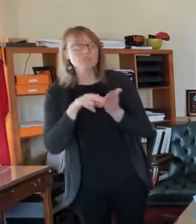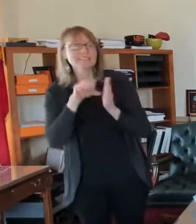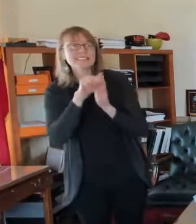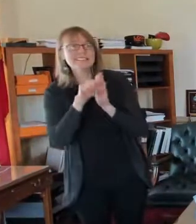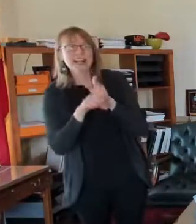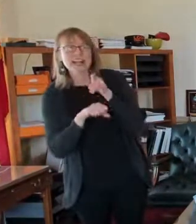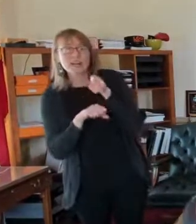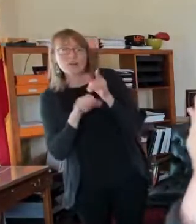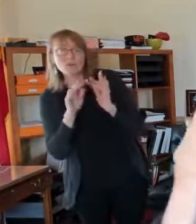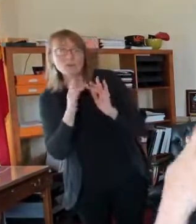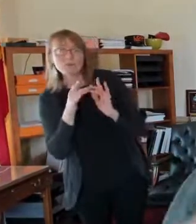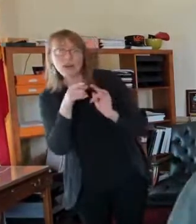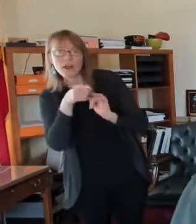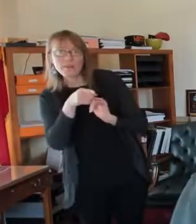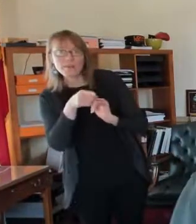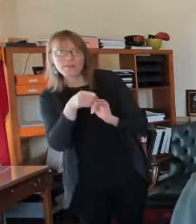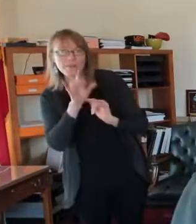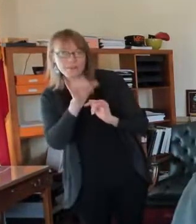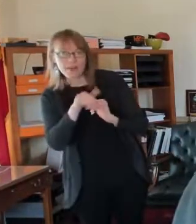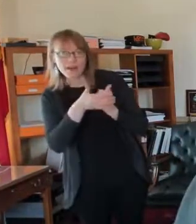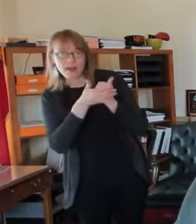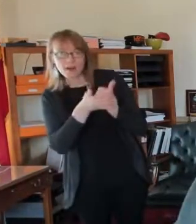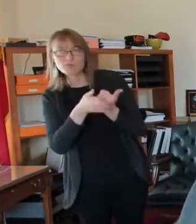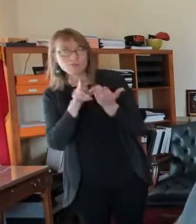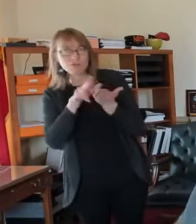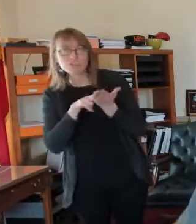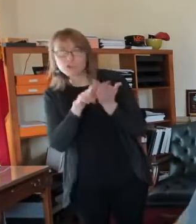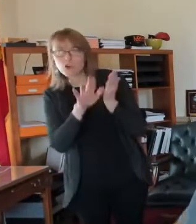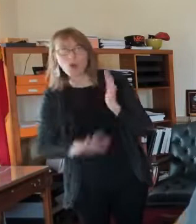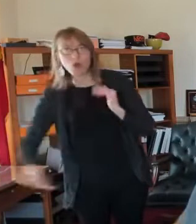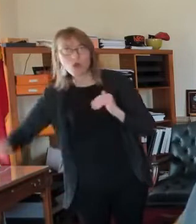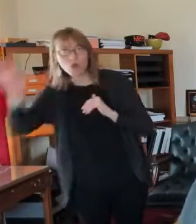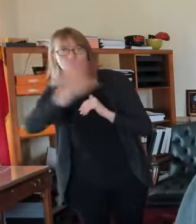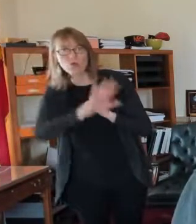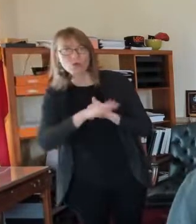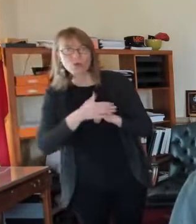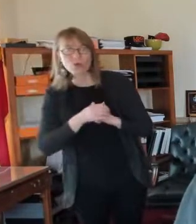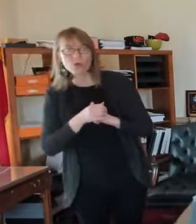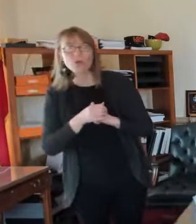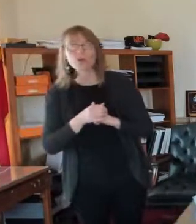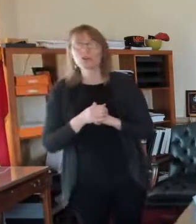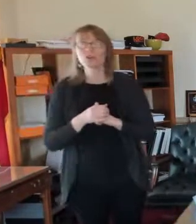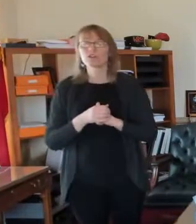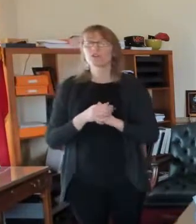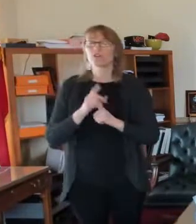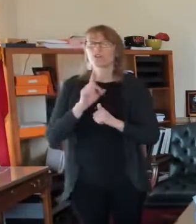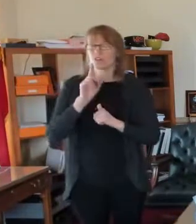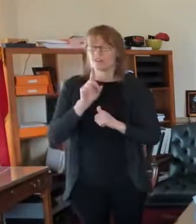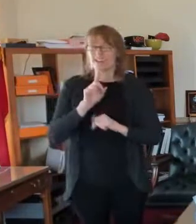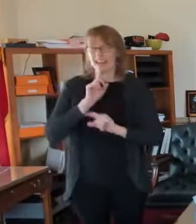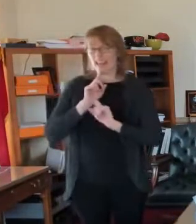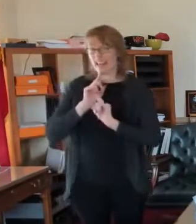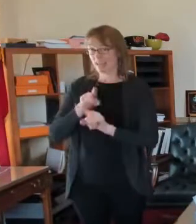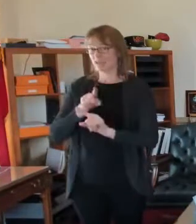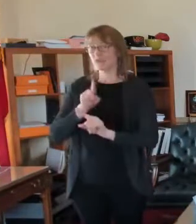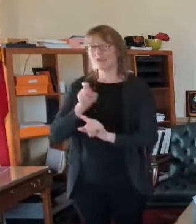No, you have to go to the Walmart, the Walmart or Walgreens, but you have to go to the Walmart